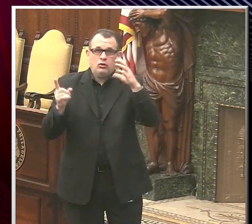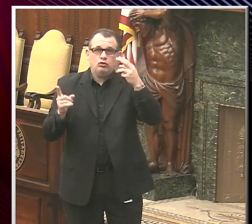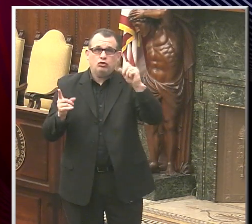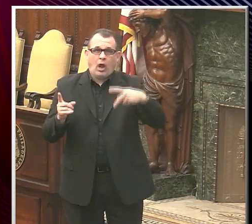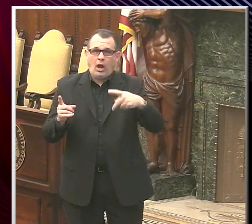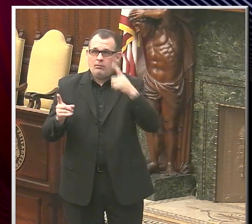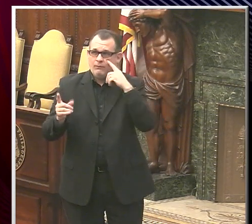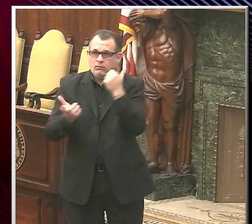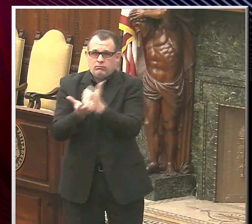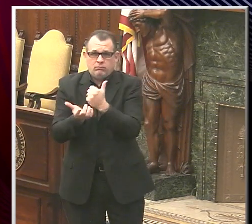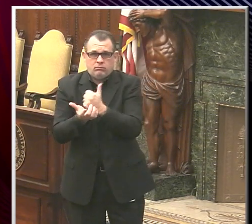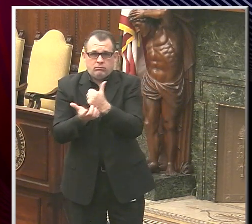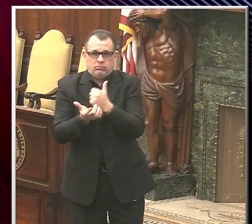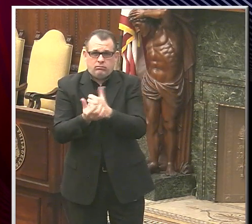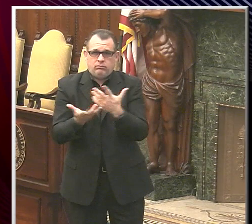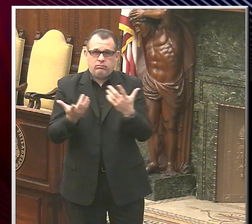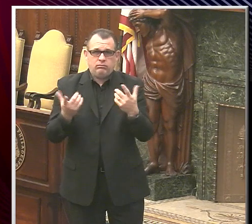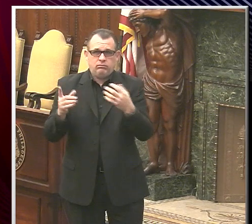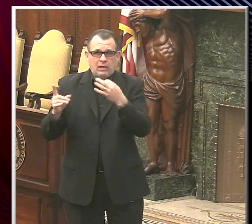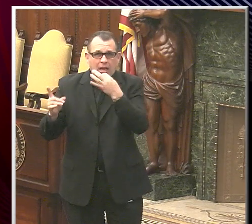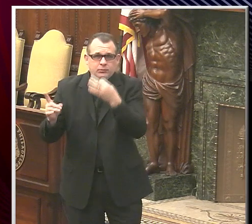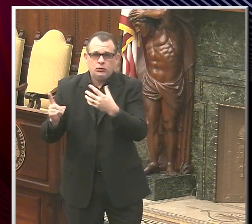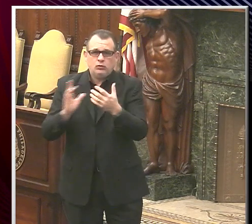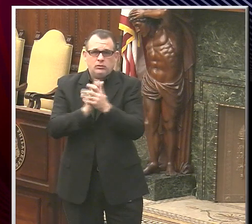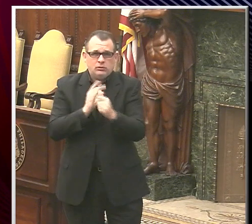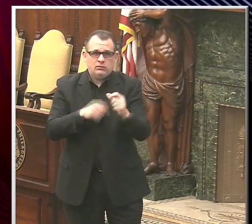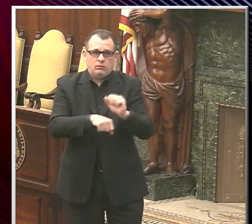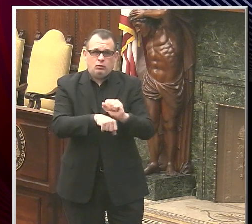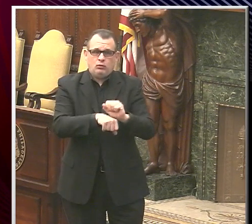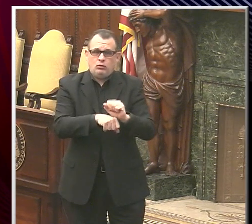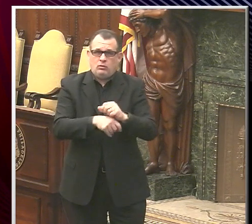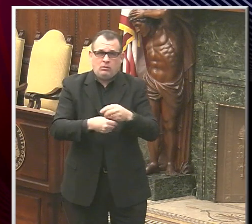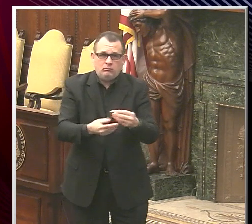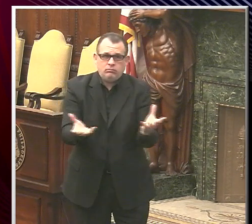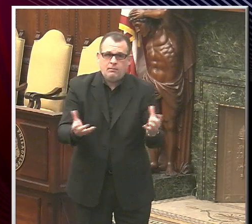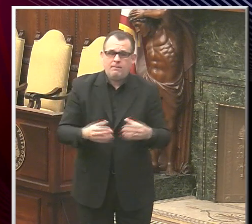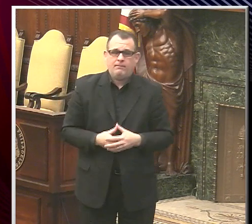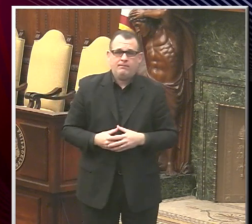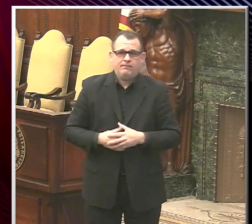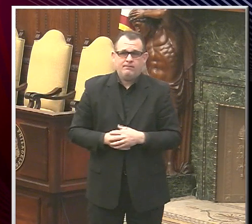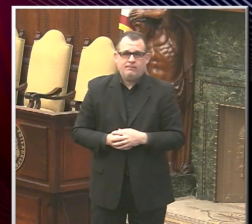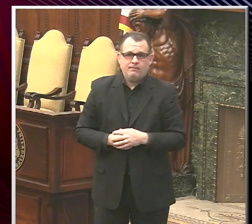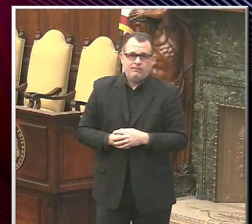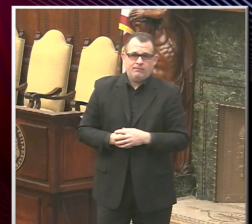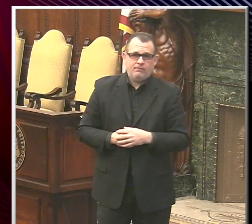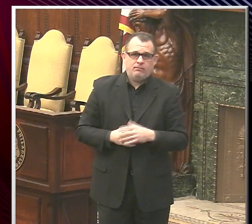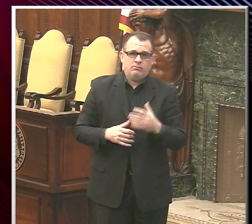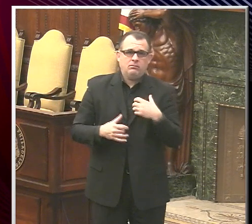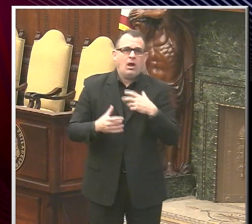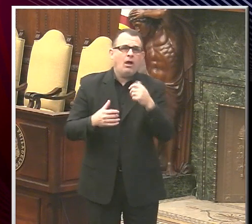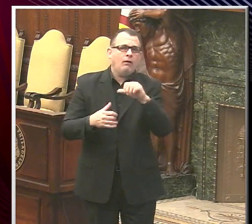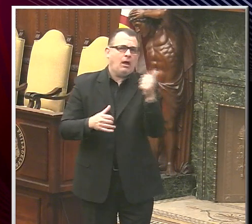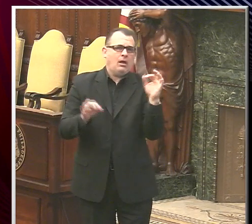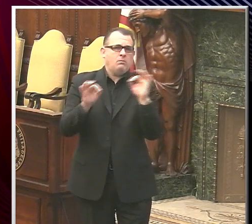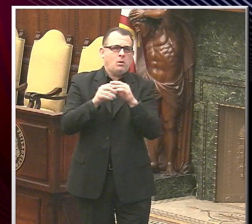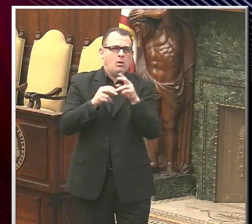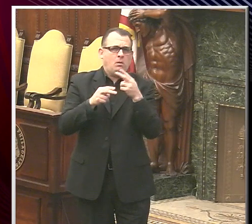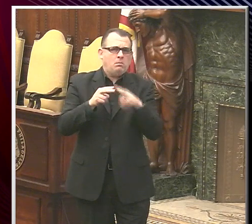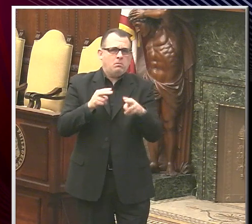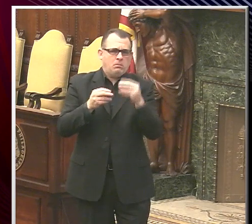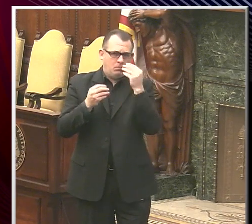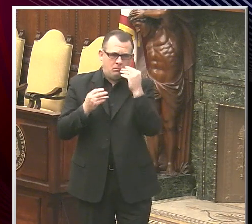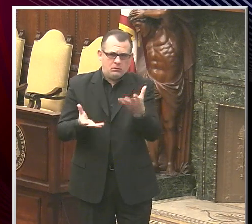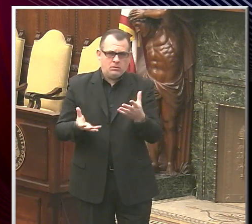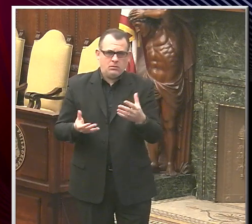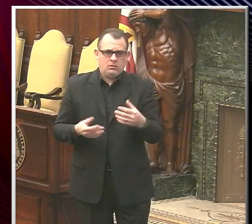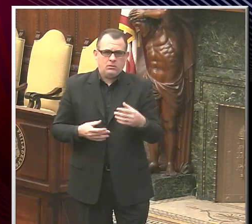resources and expertise for this crucial effort. I want to just quickly mention one other important matter. We have spoken before about